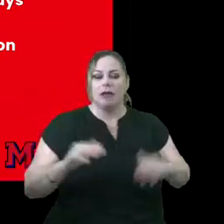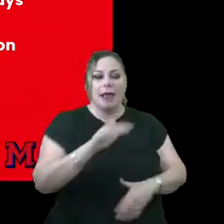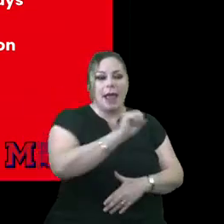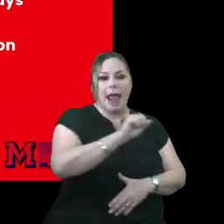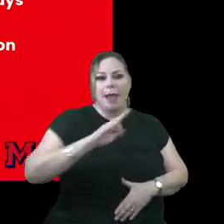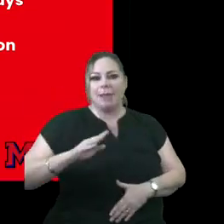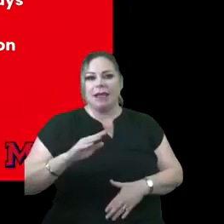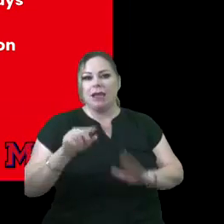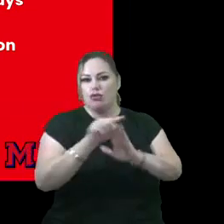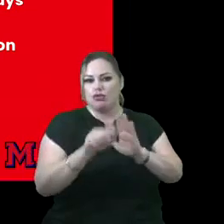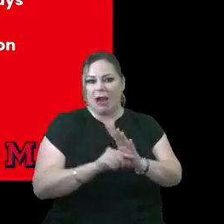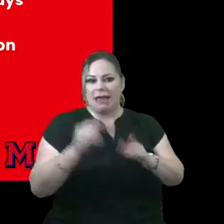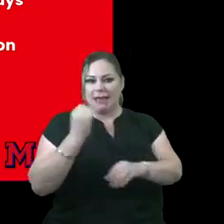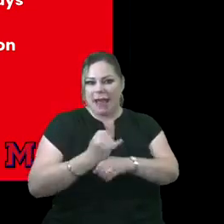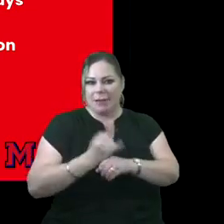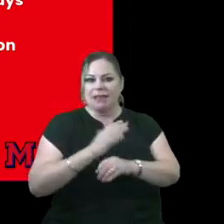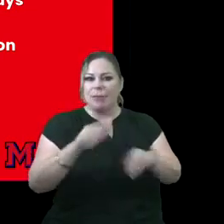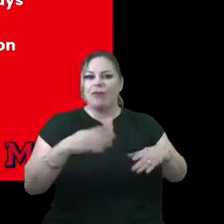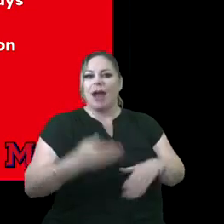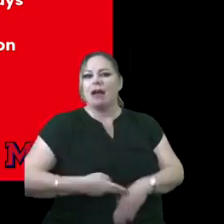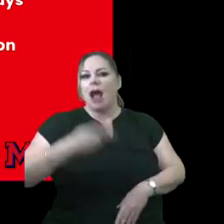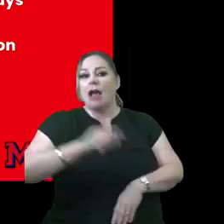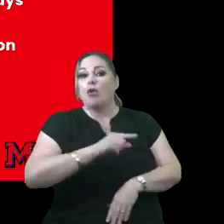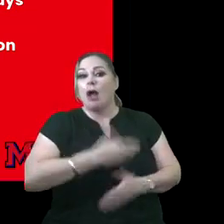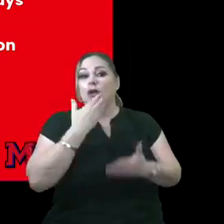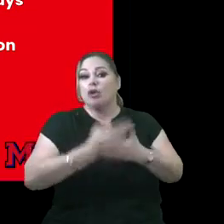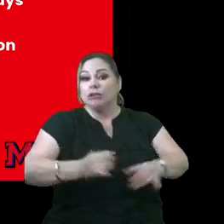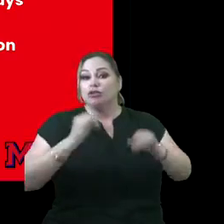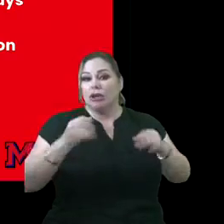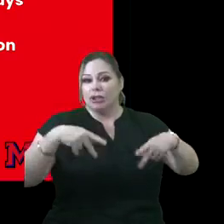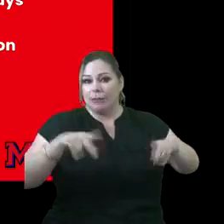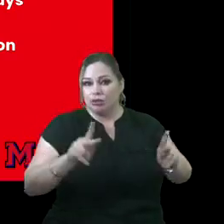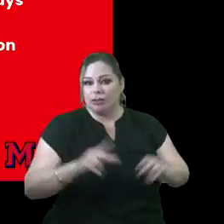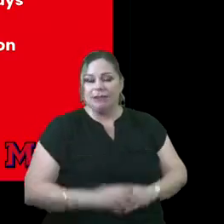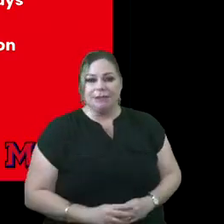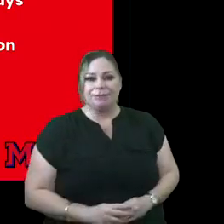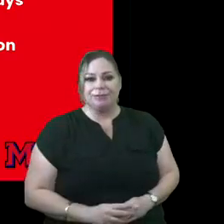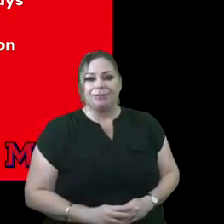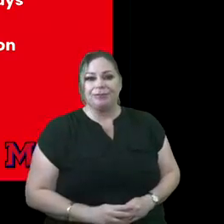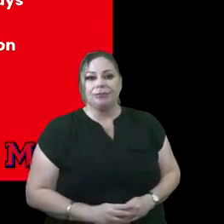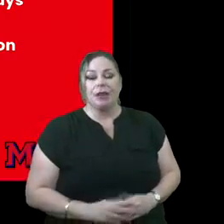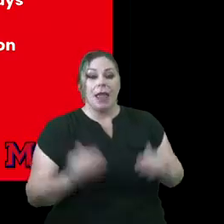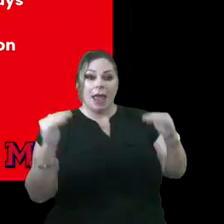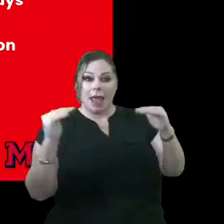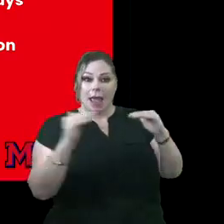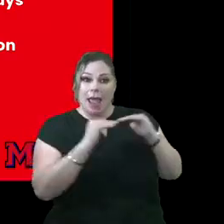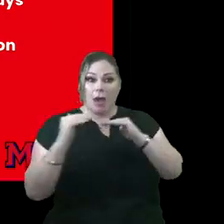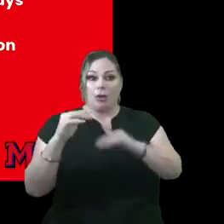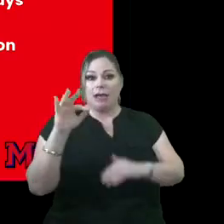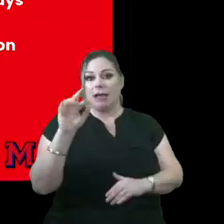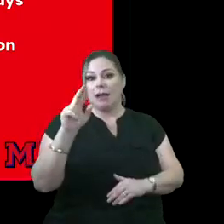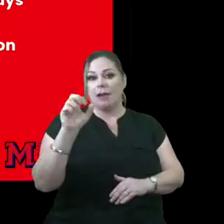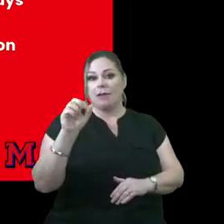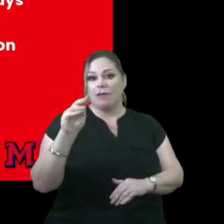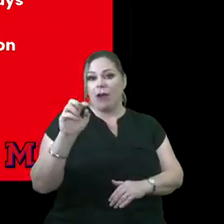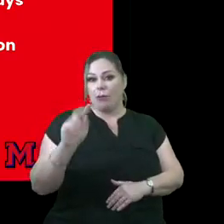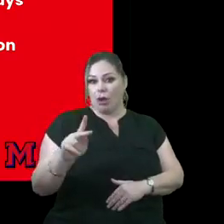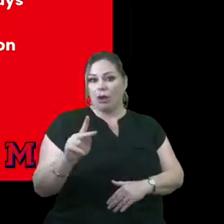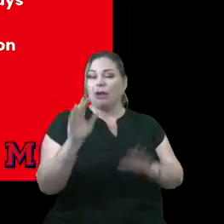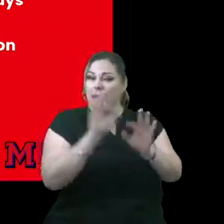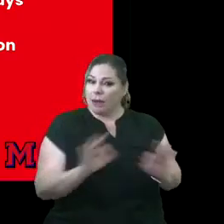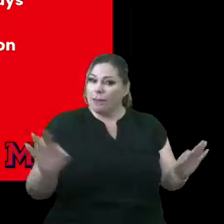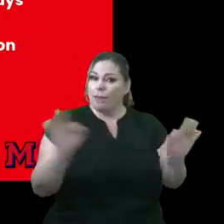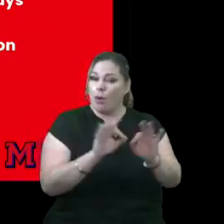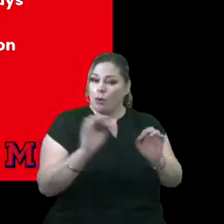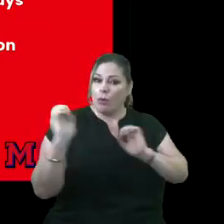campuses and to provide high quality instructional opportunities. The equity framework, we really want to make sure that